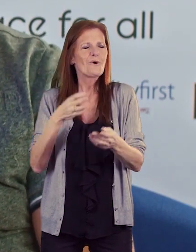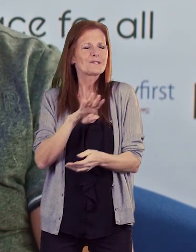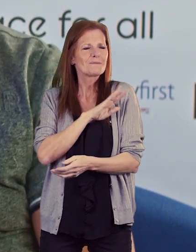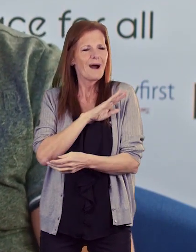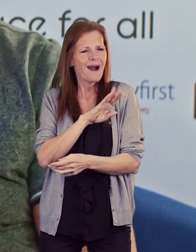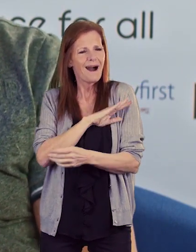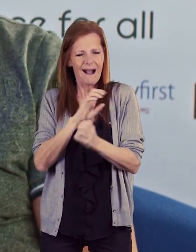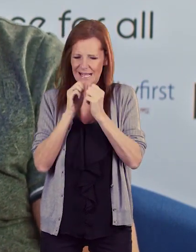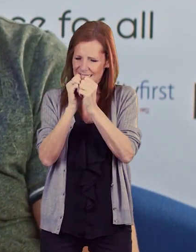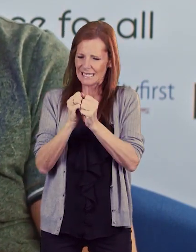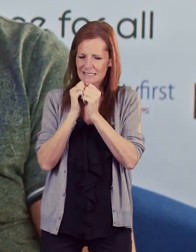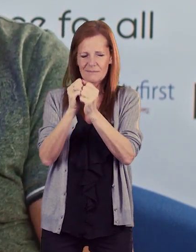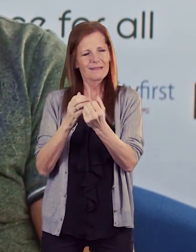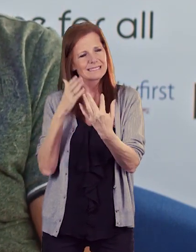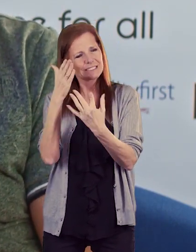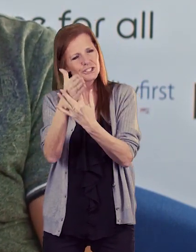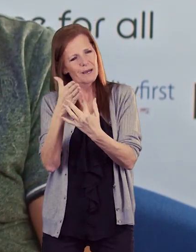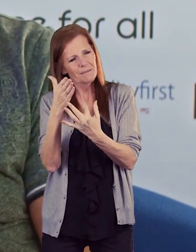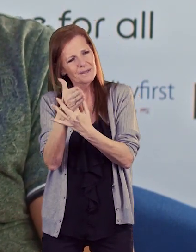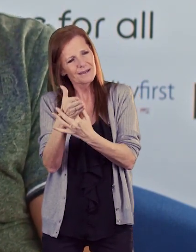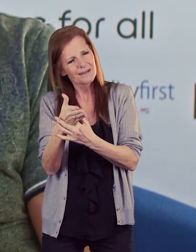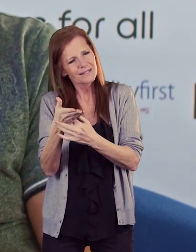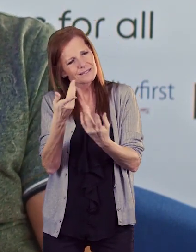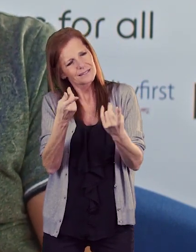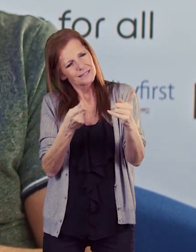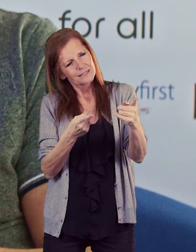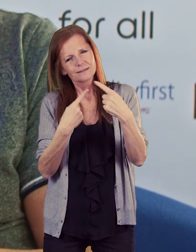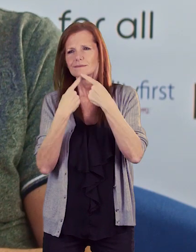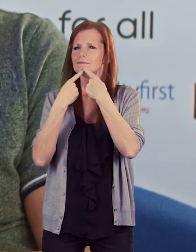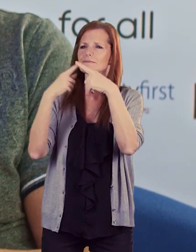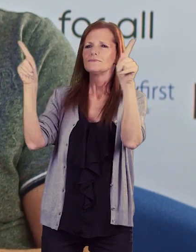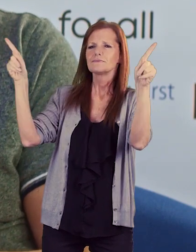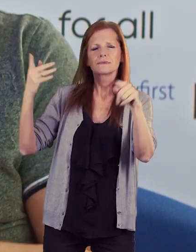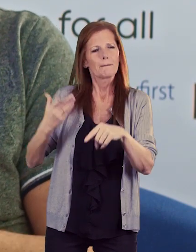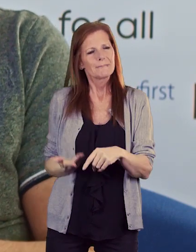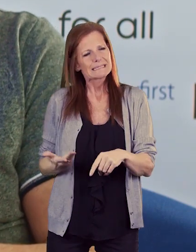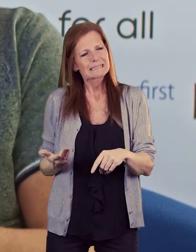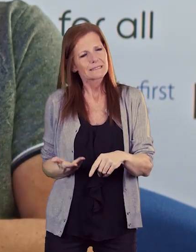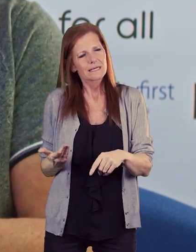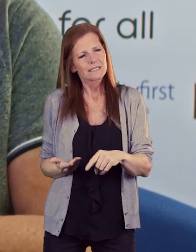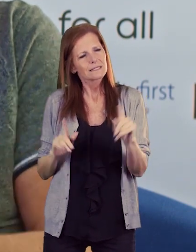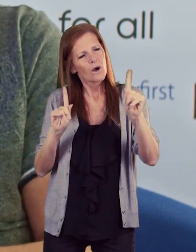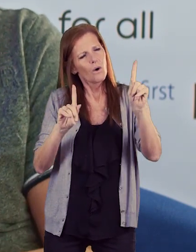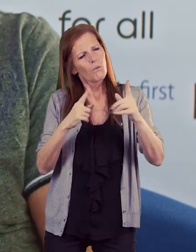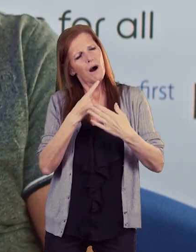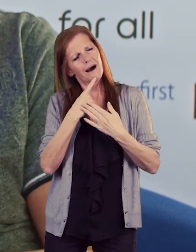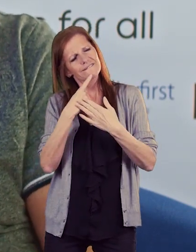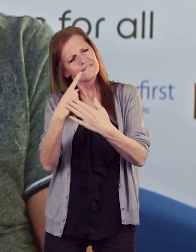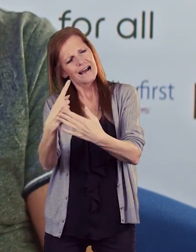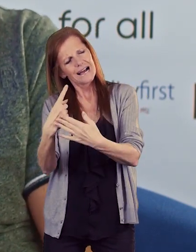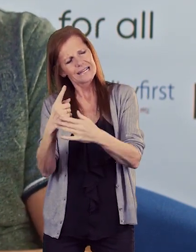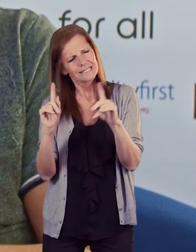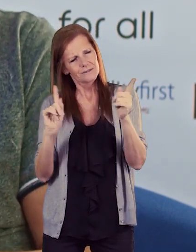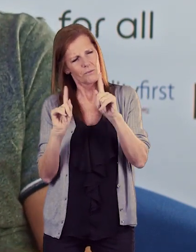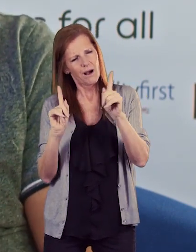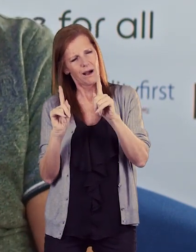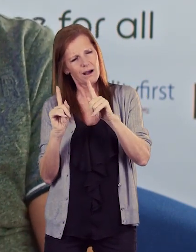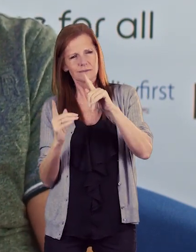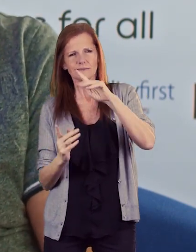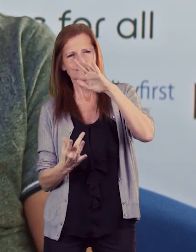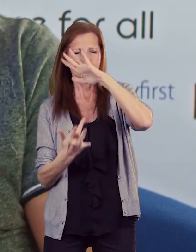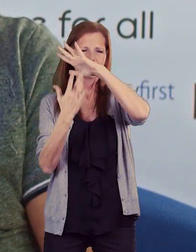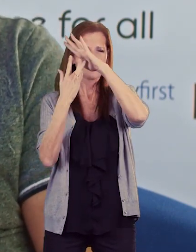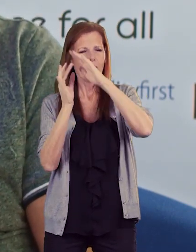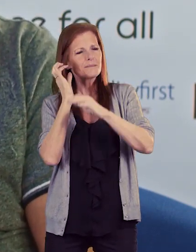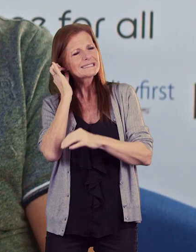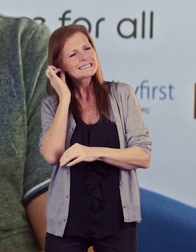champions uh if you could uh say to a business you know uh any any advice if you give them you know a top tip